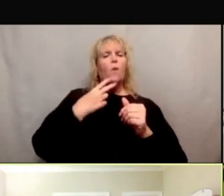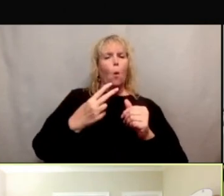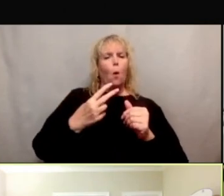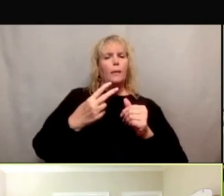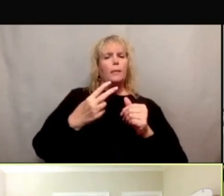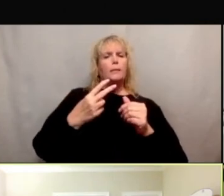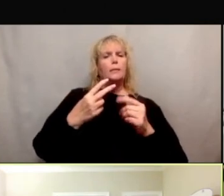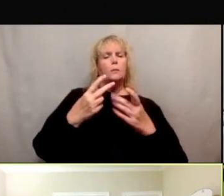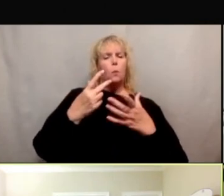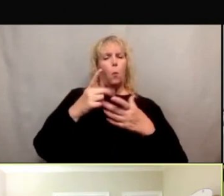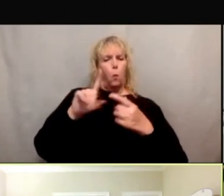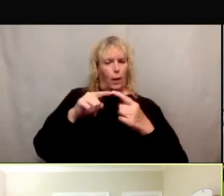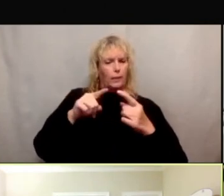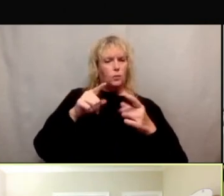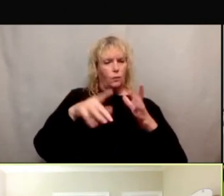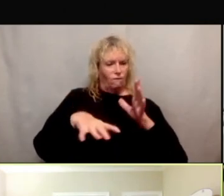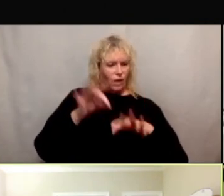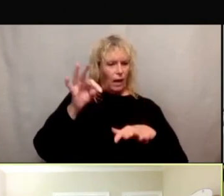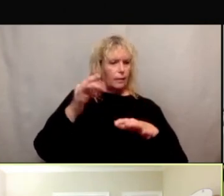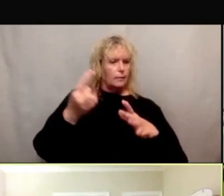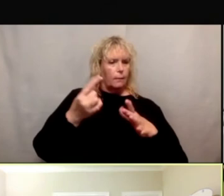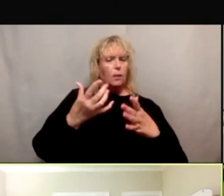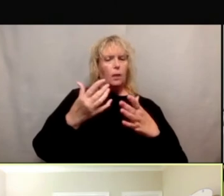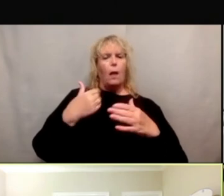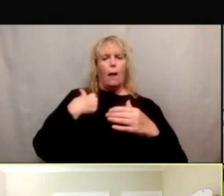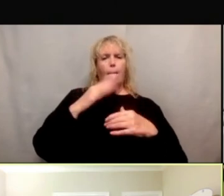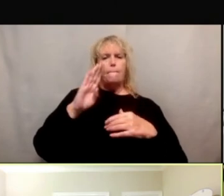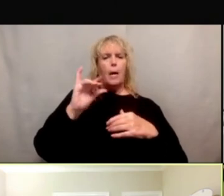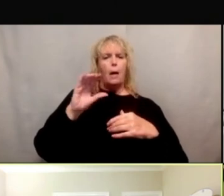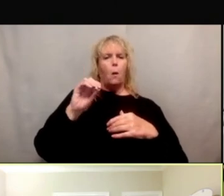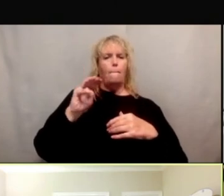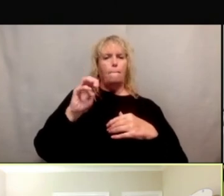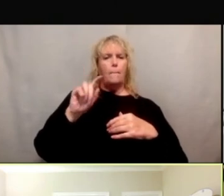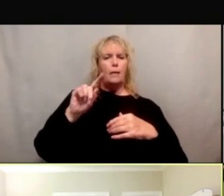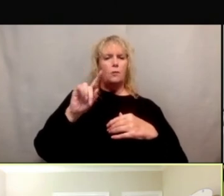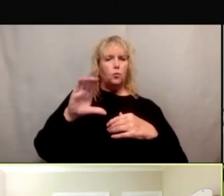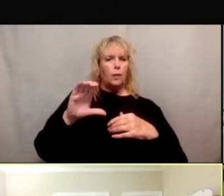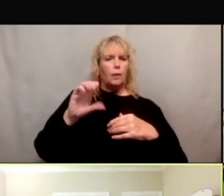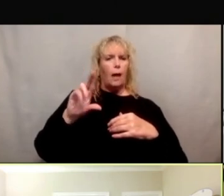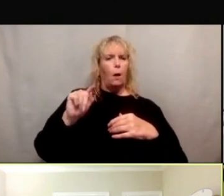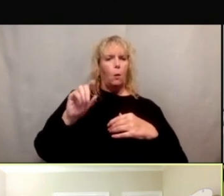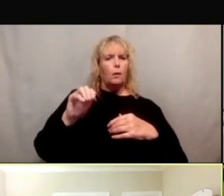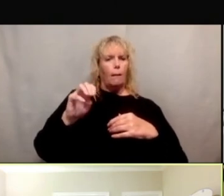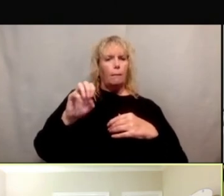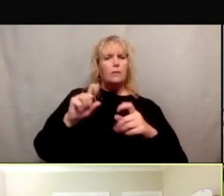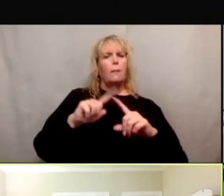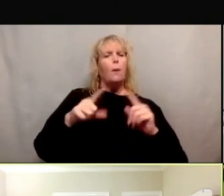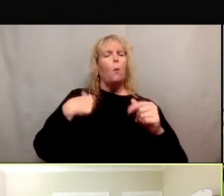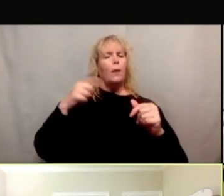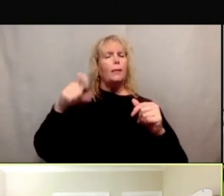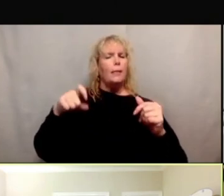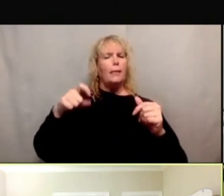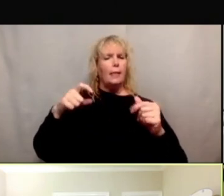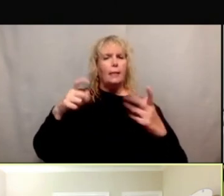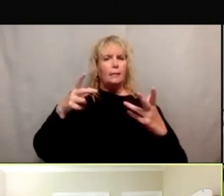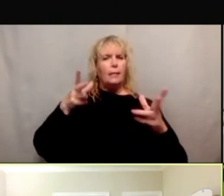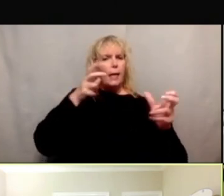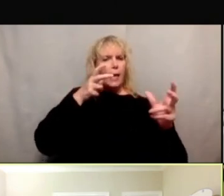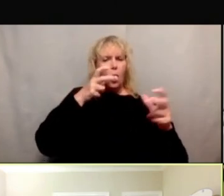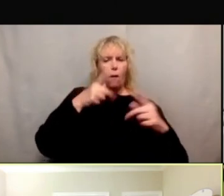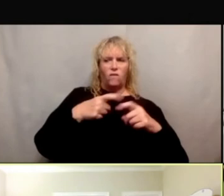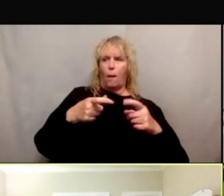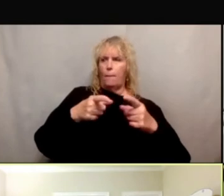we typically have biometric outcomes, right? But we need to hear from the